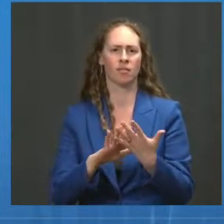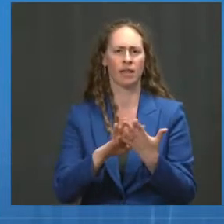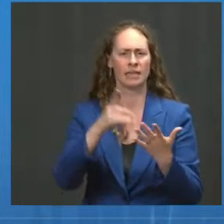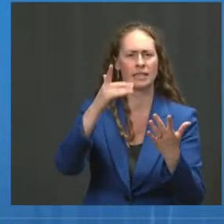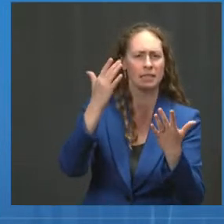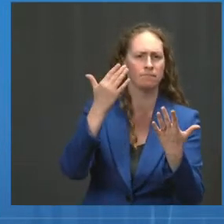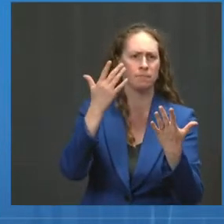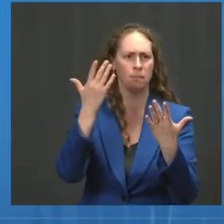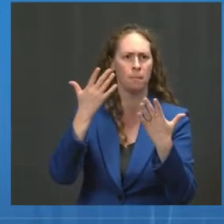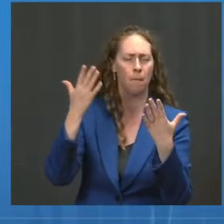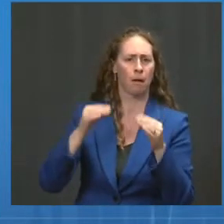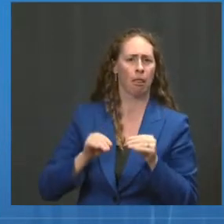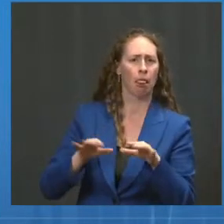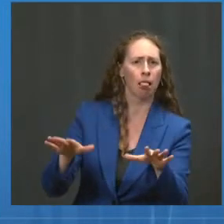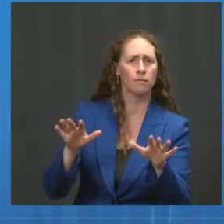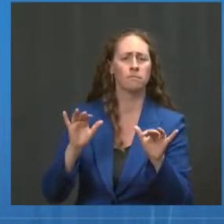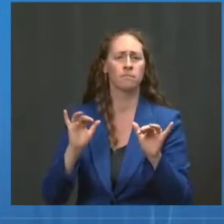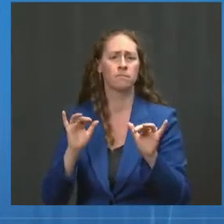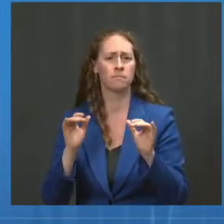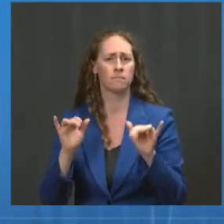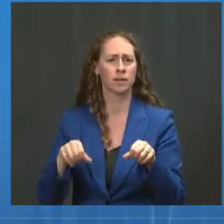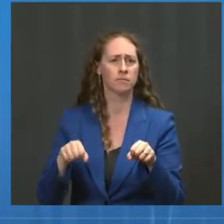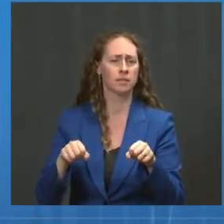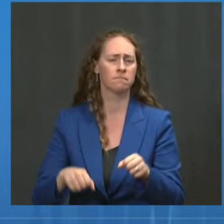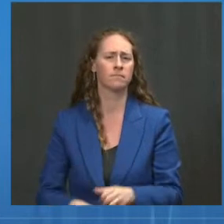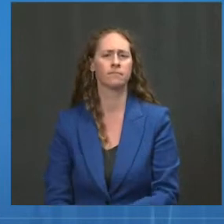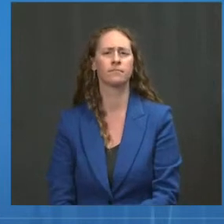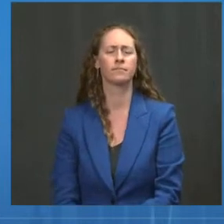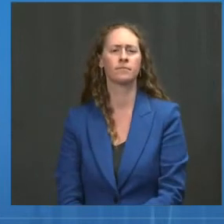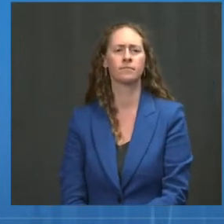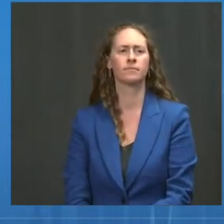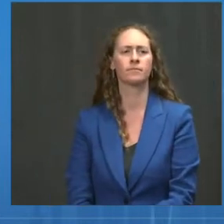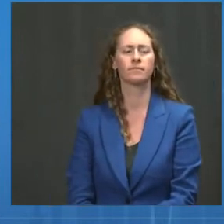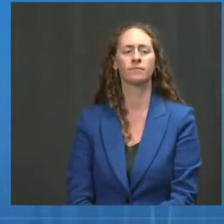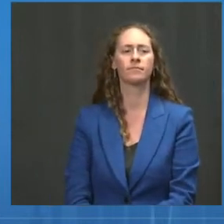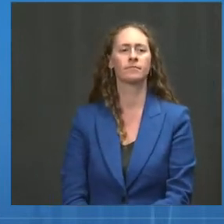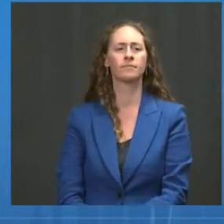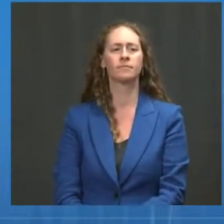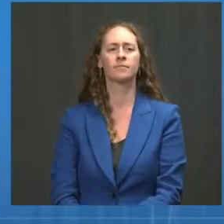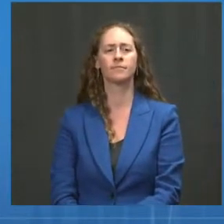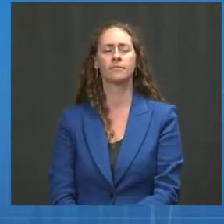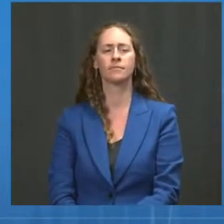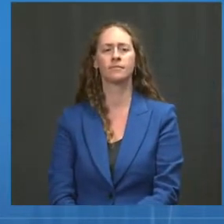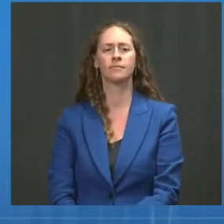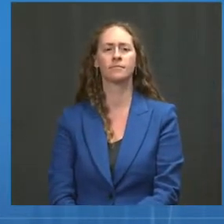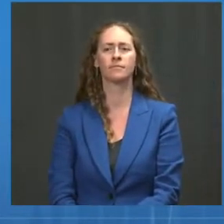Dr. Fauci, you want to go first there? Yeah, thank you, Jeff, and thank you for that question.